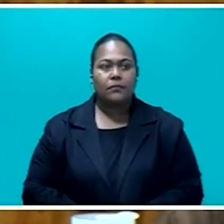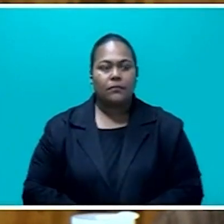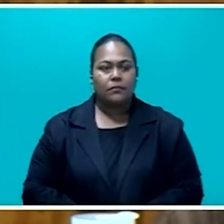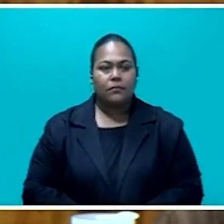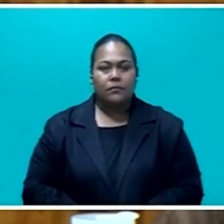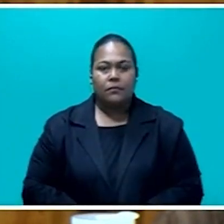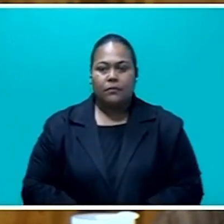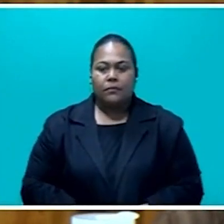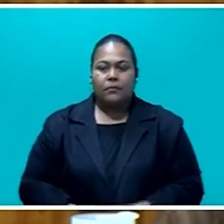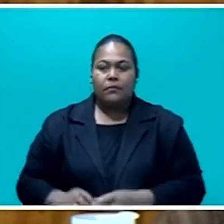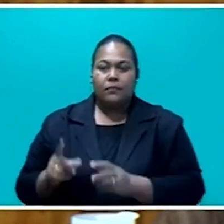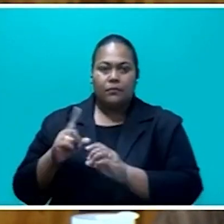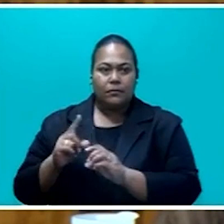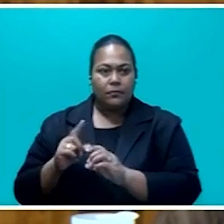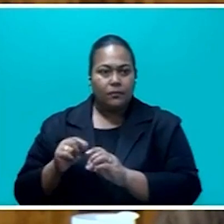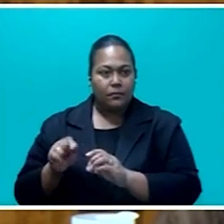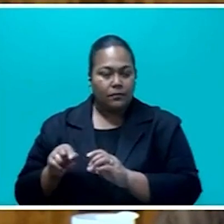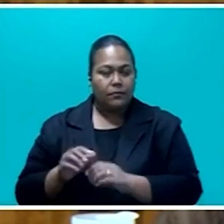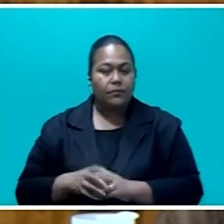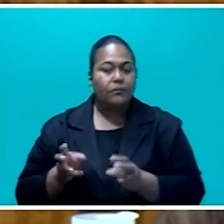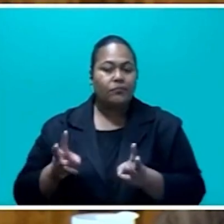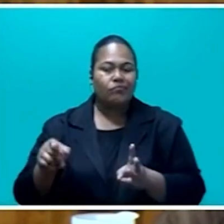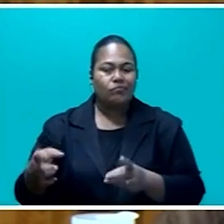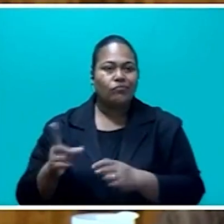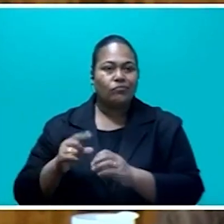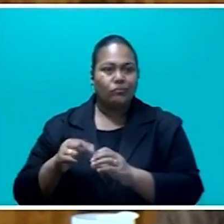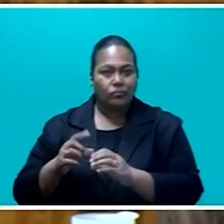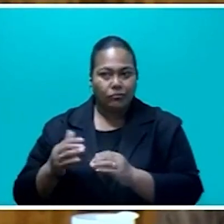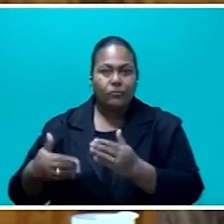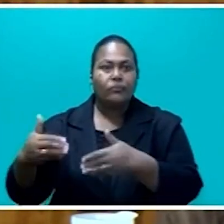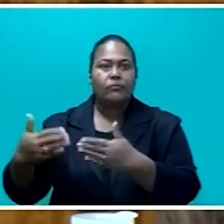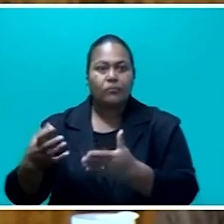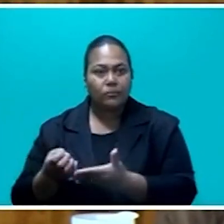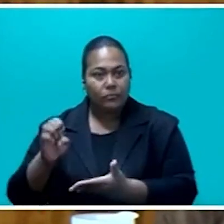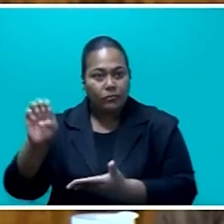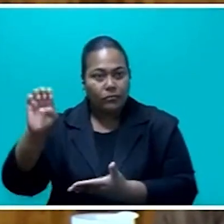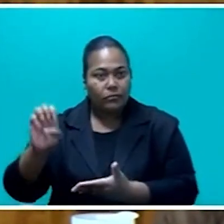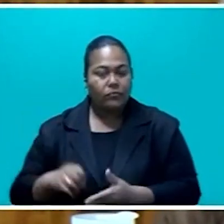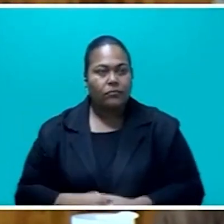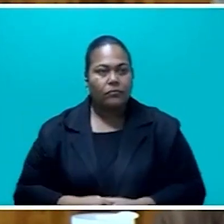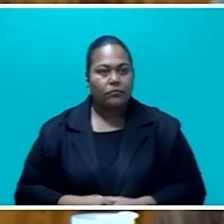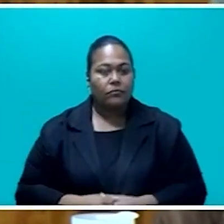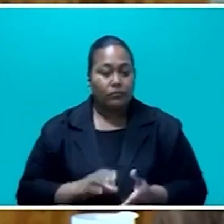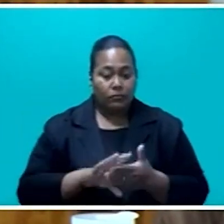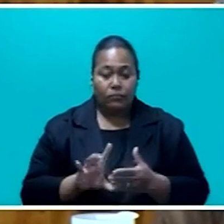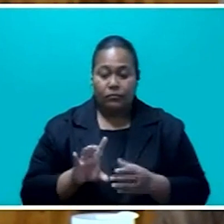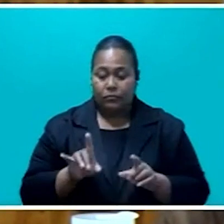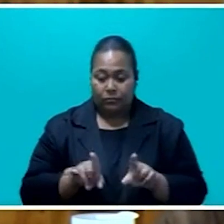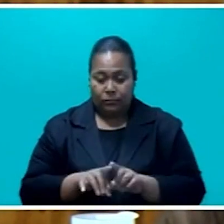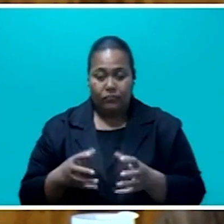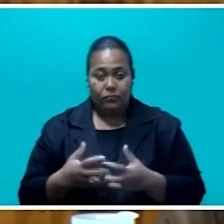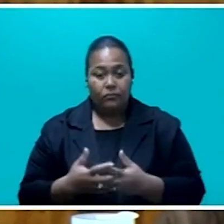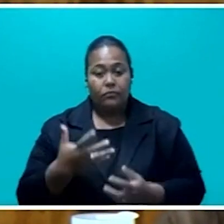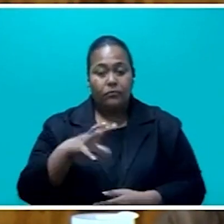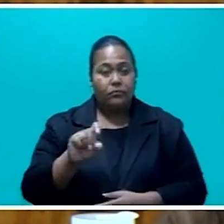multiplier, Honorable Speaker, is the way it multiplies in the economy. So, dollars to dollar, sorry, $50,000